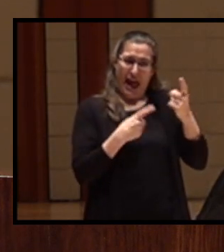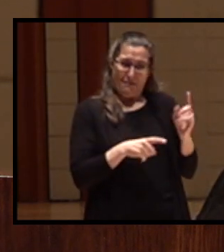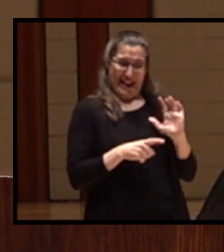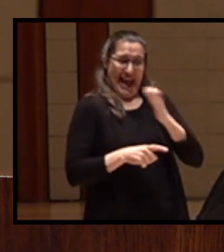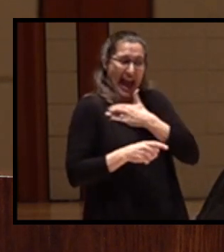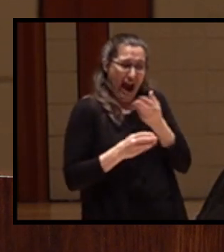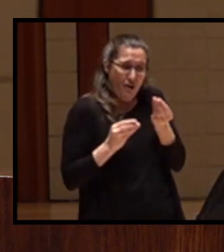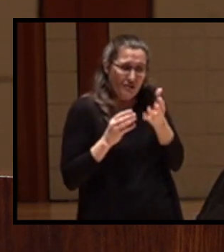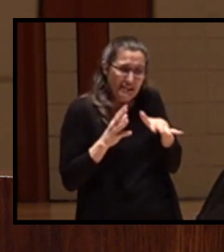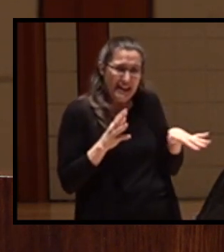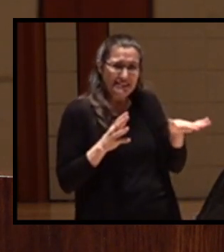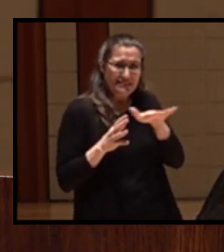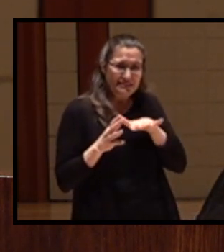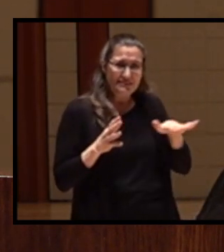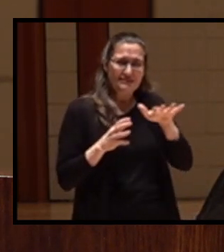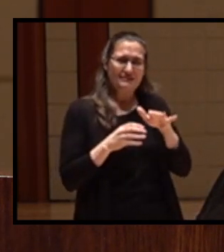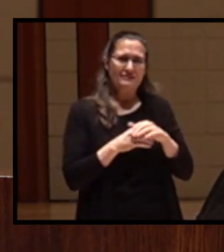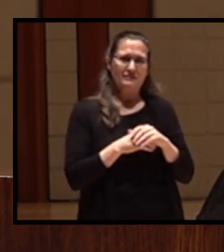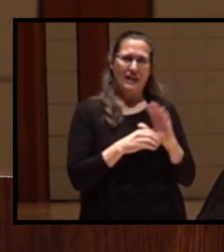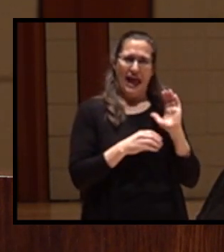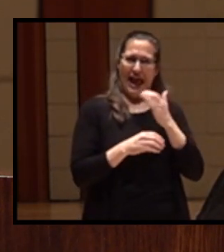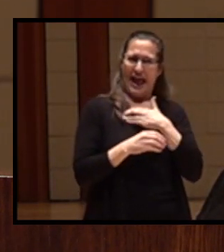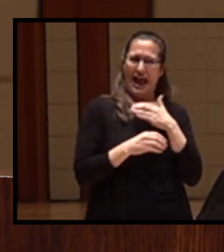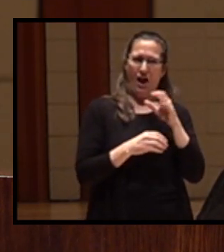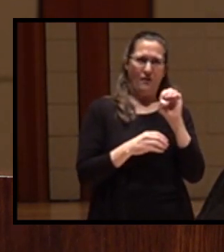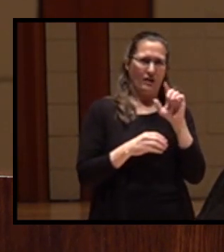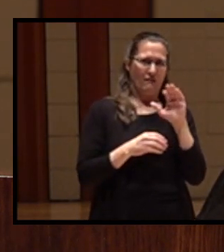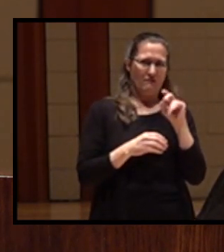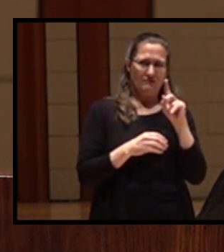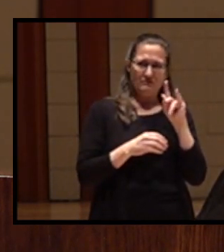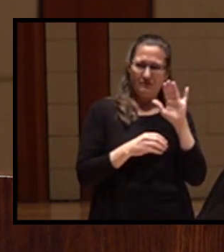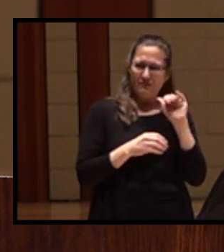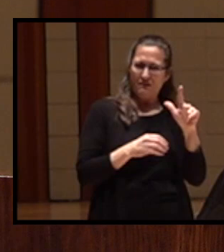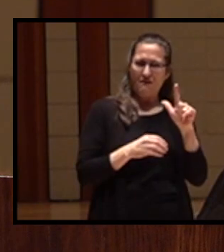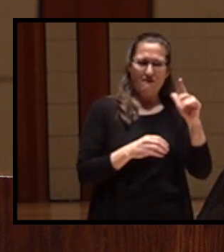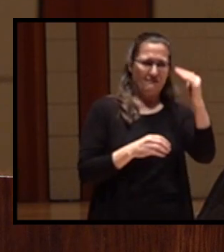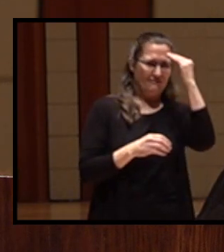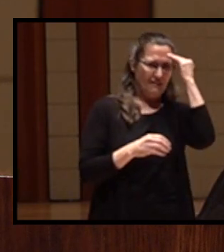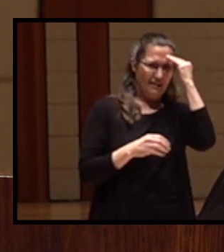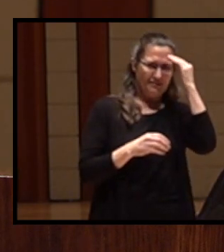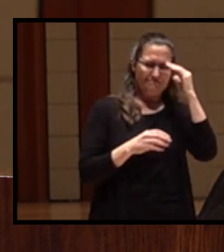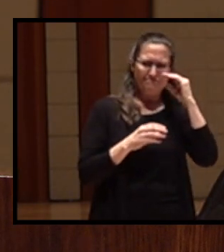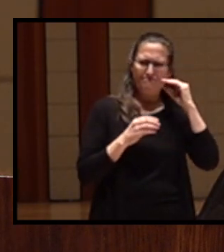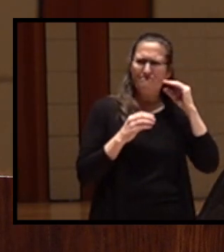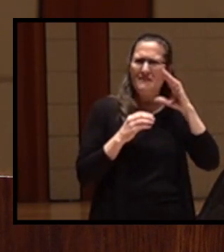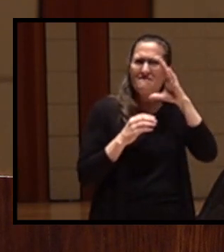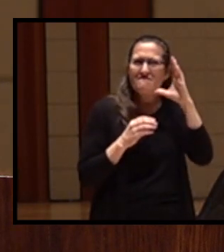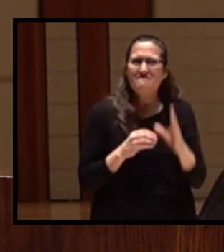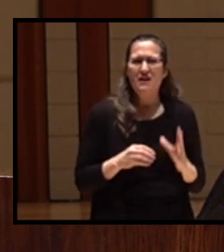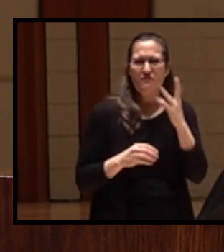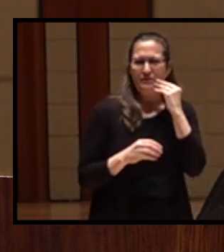traditional ecological knowledge, there is no equivalent. There is no story of a fish kill.